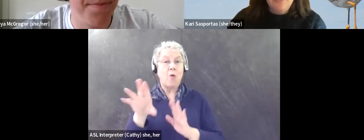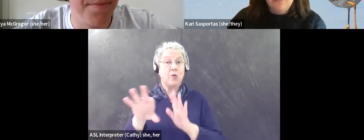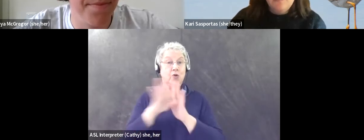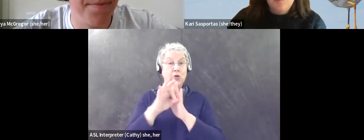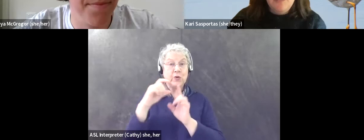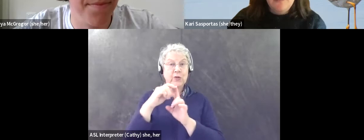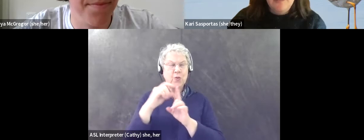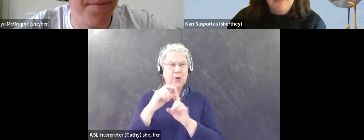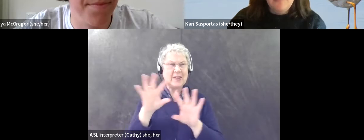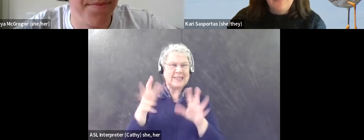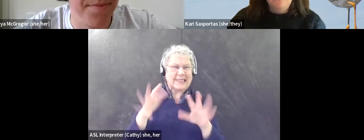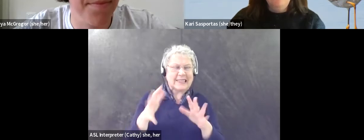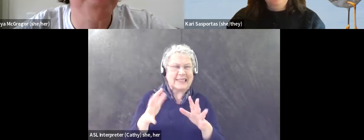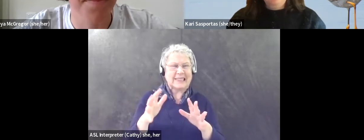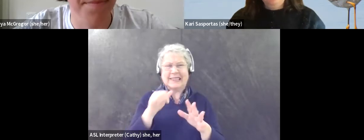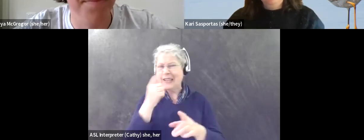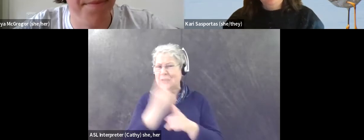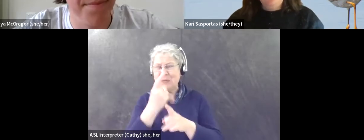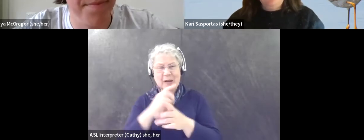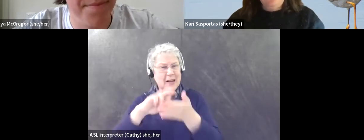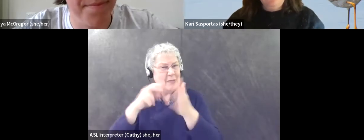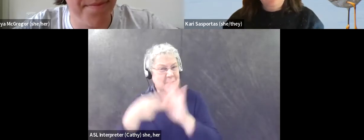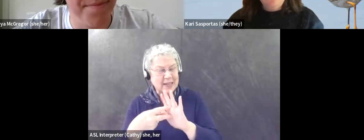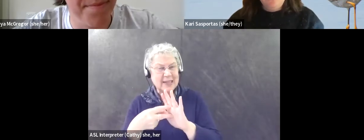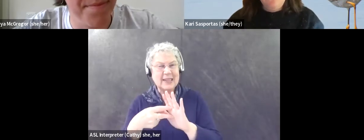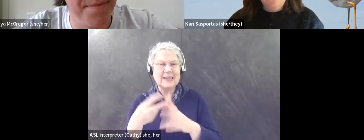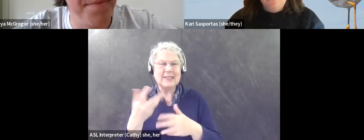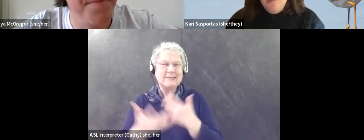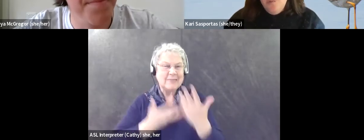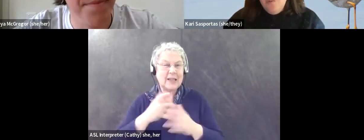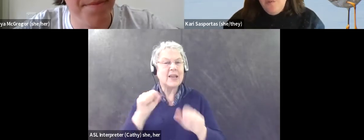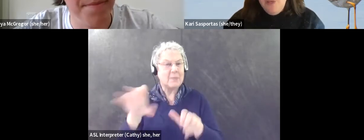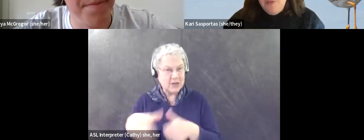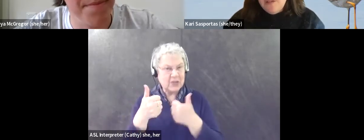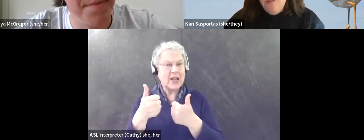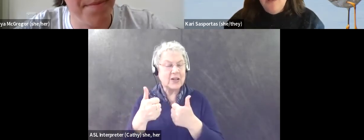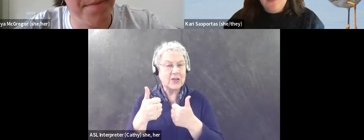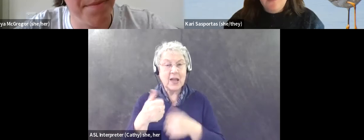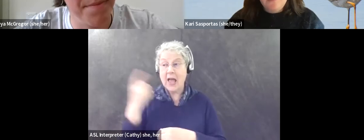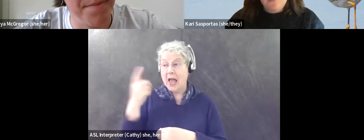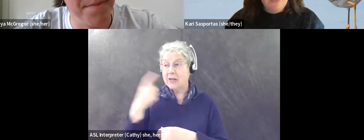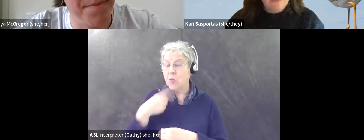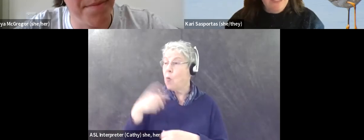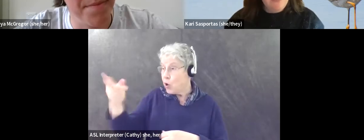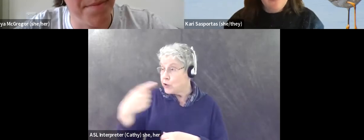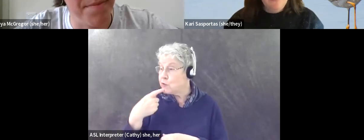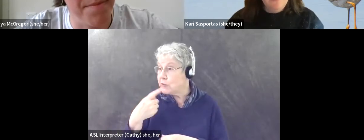analogous, but means something different. So it, it can be a challenge. And then someone will repeat back to me, well, you said this. I'm like, I absolutely did